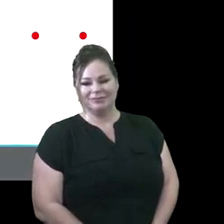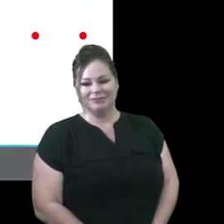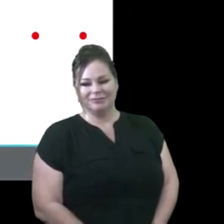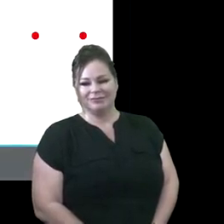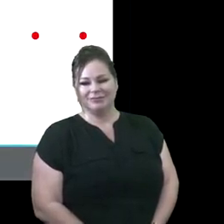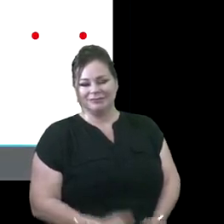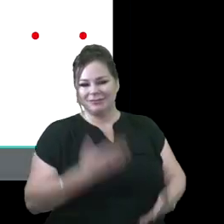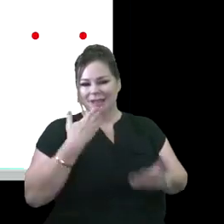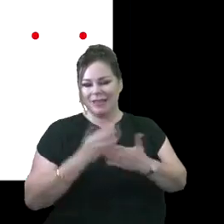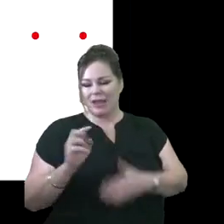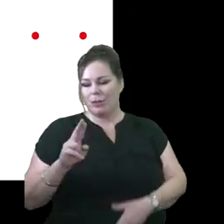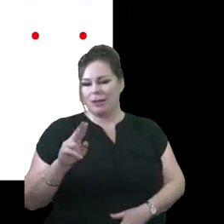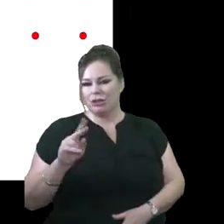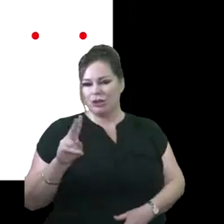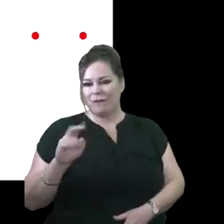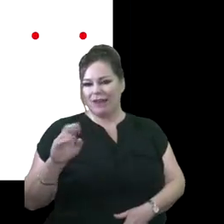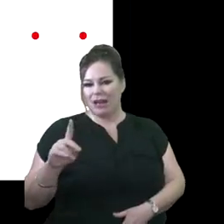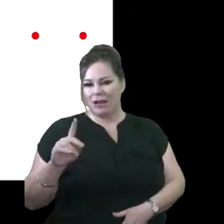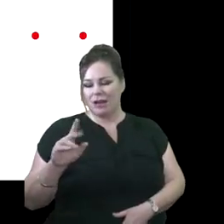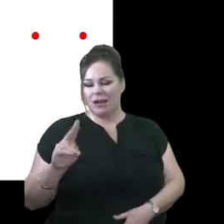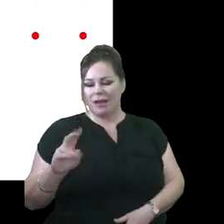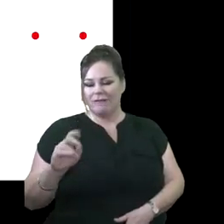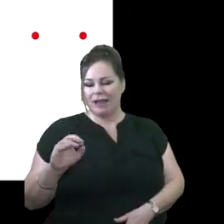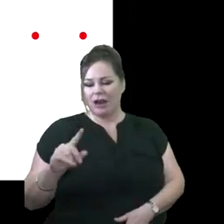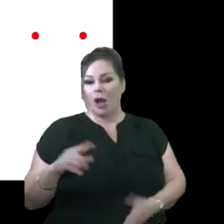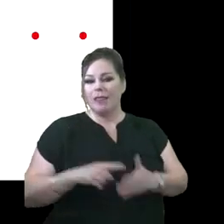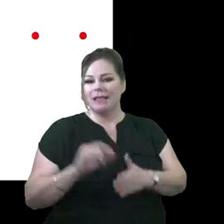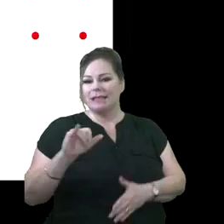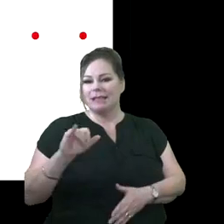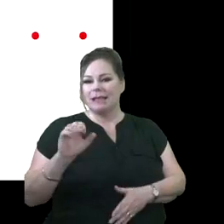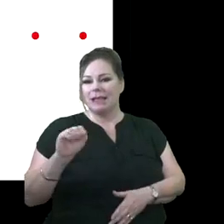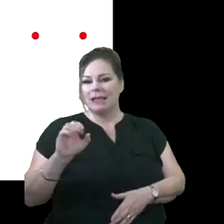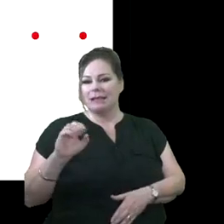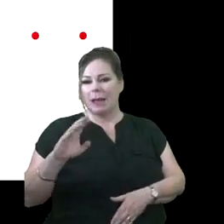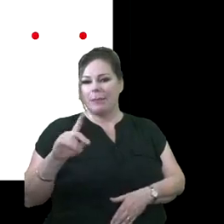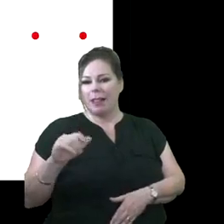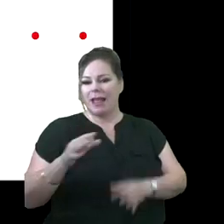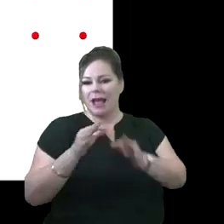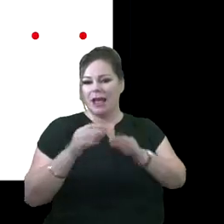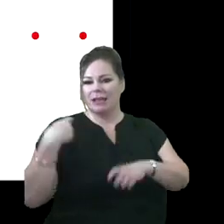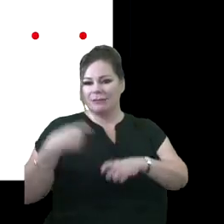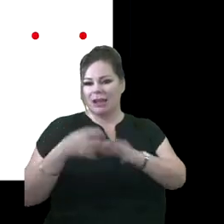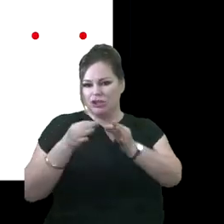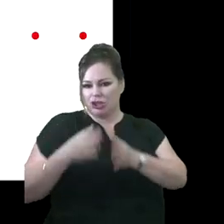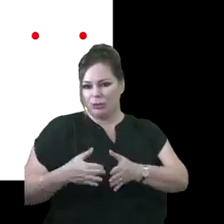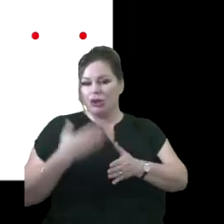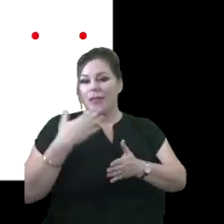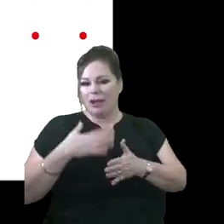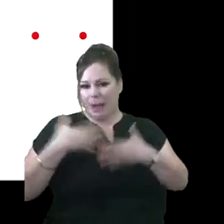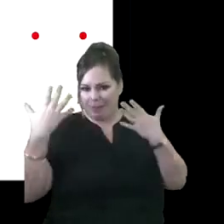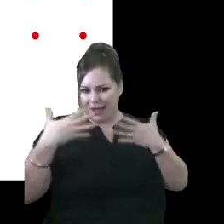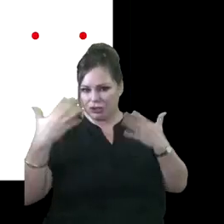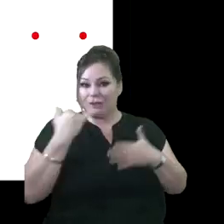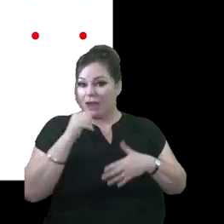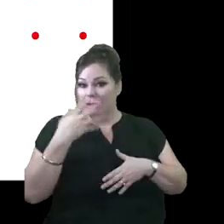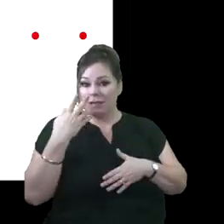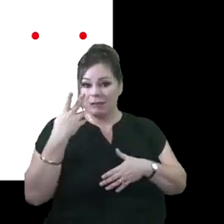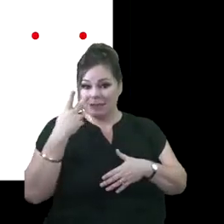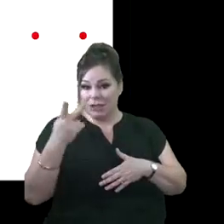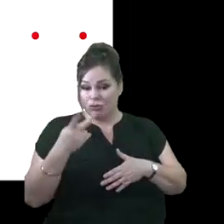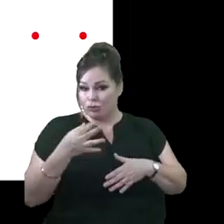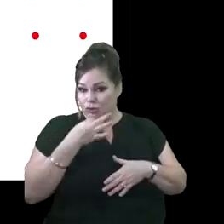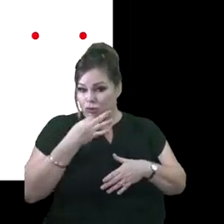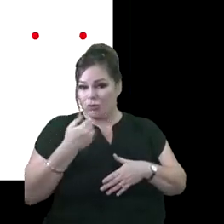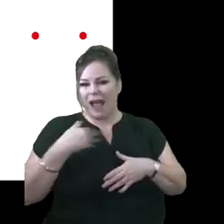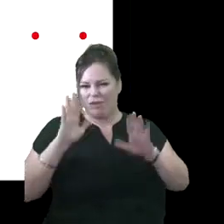Thank you, Mr. Vidal and everyone. This is Isabella, the interpreter. It was my pleasure to interpret once again. And if I don't speak to you in a little while,